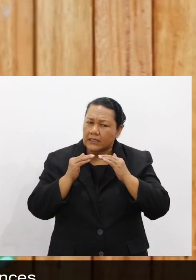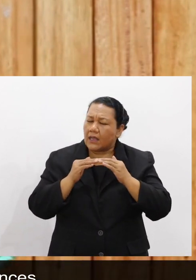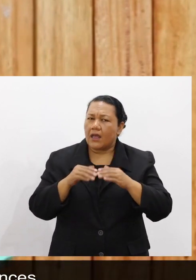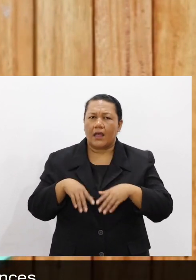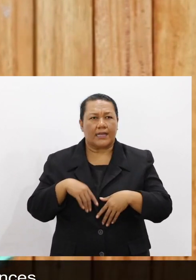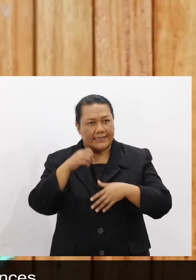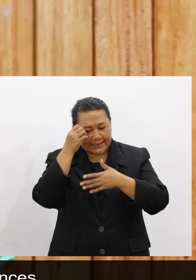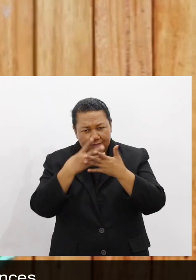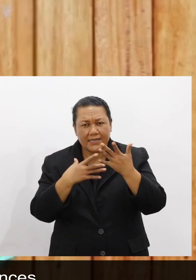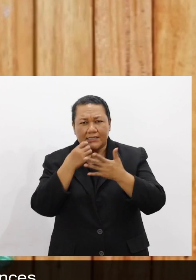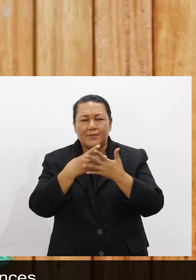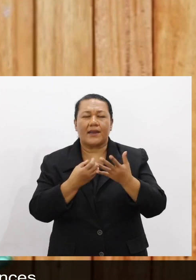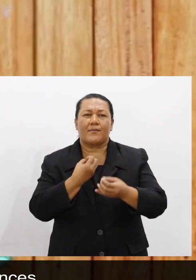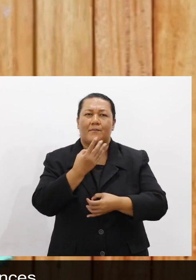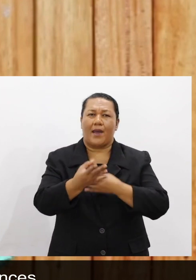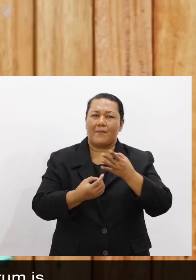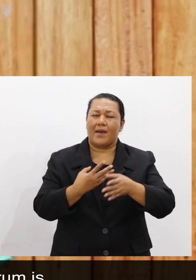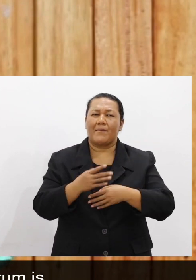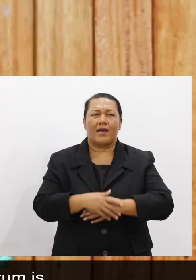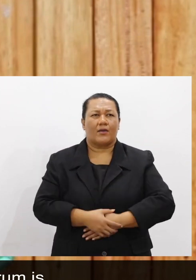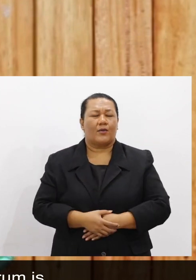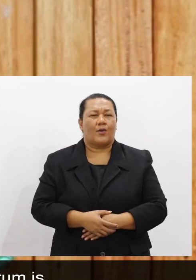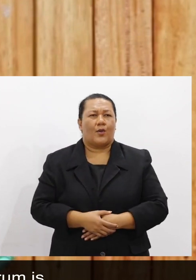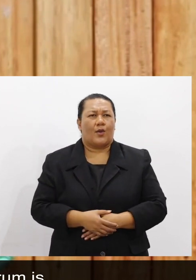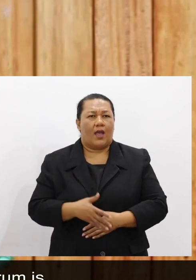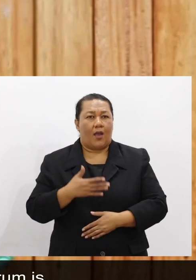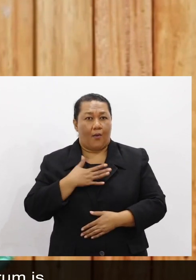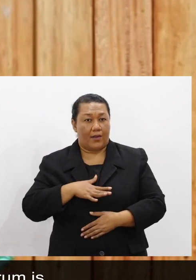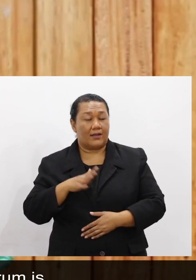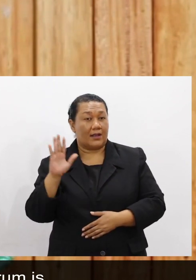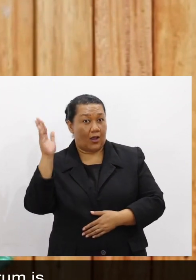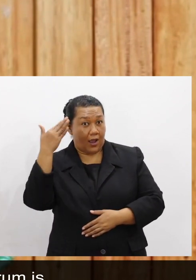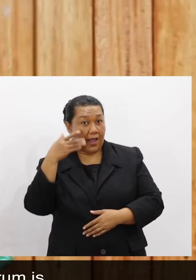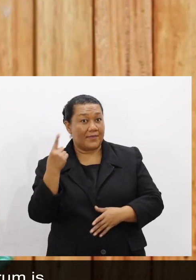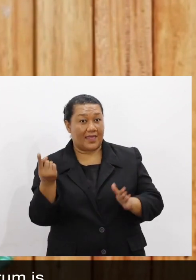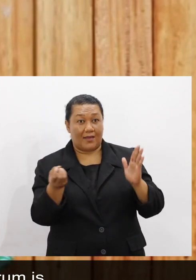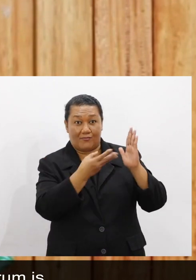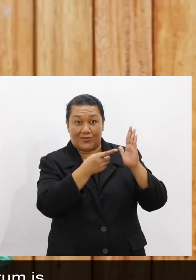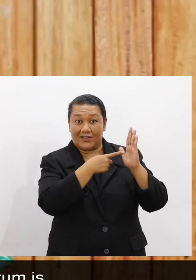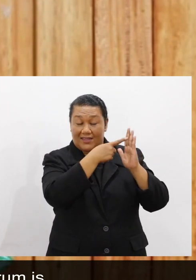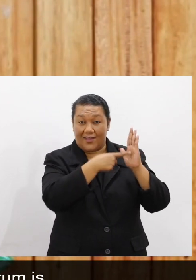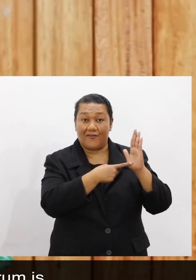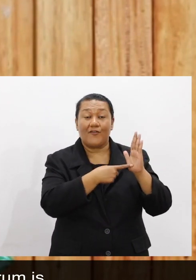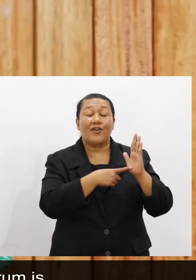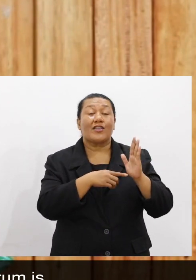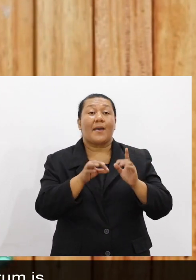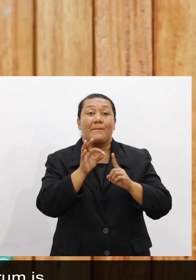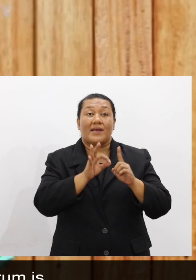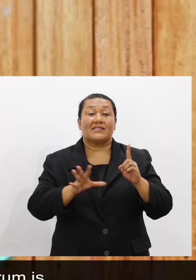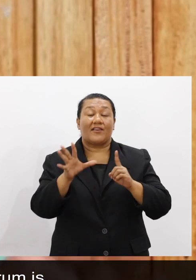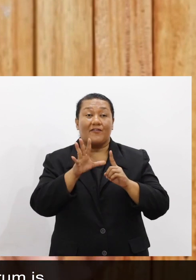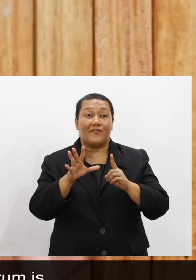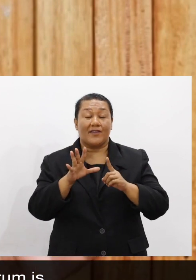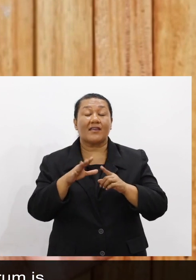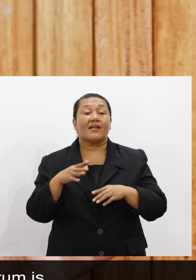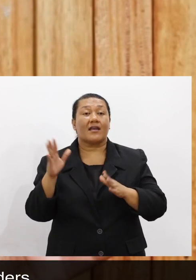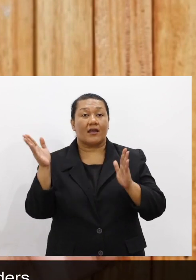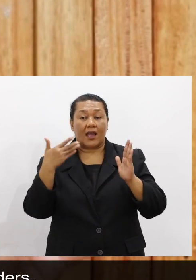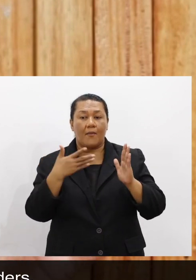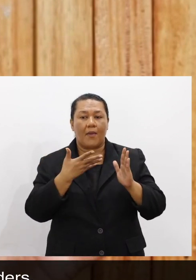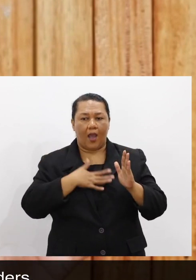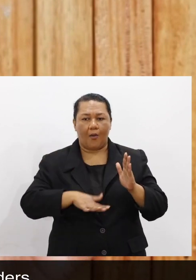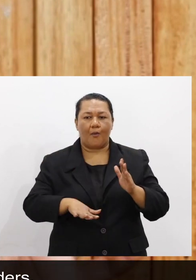They share the experience. I want in the upcoming third Pacific Feminist Forum is I want the,